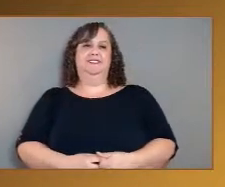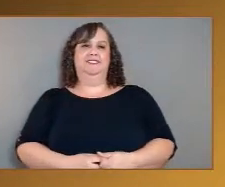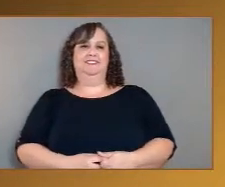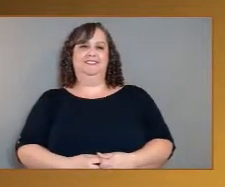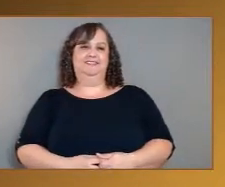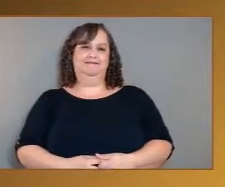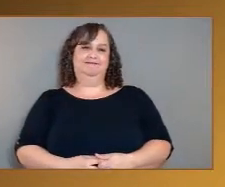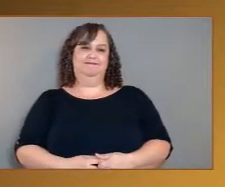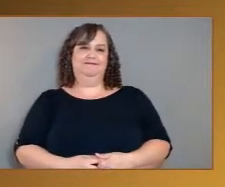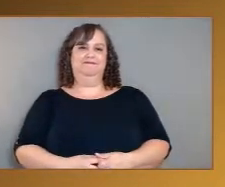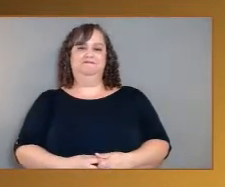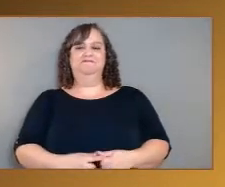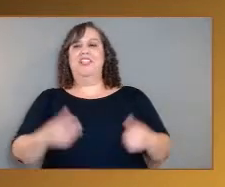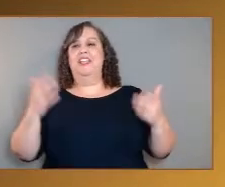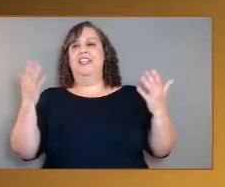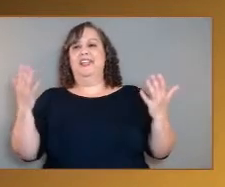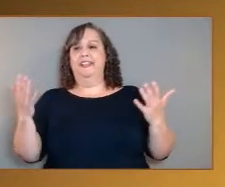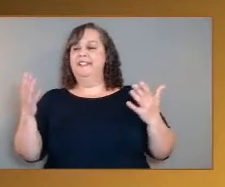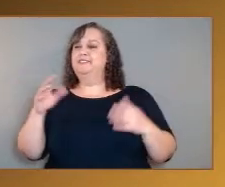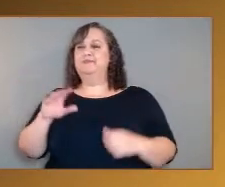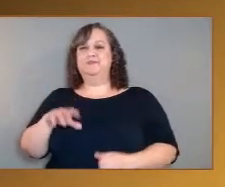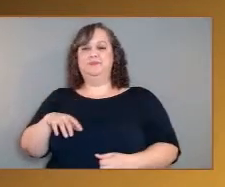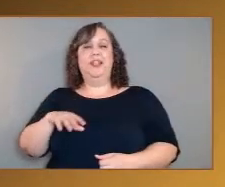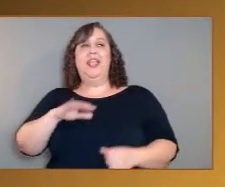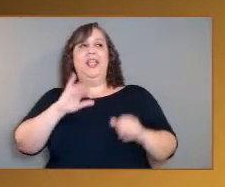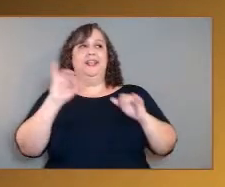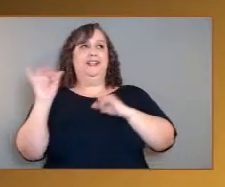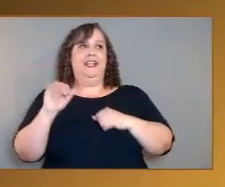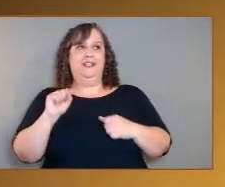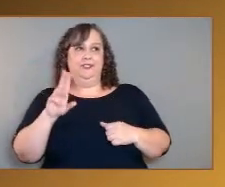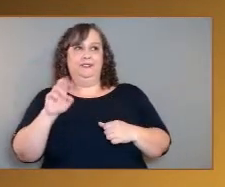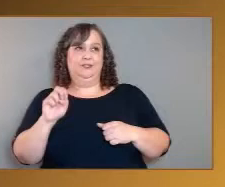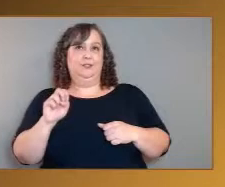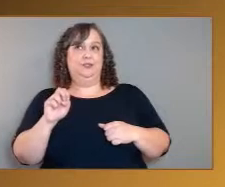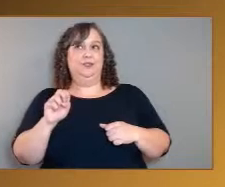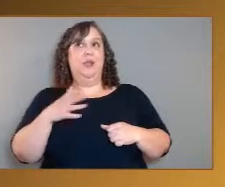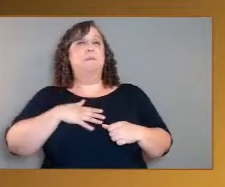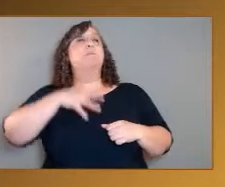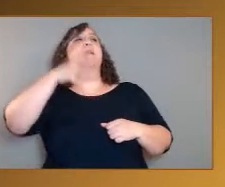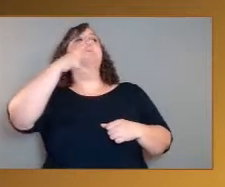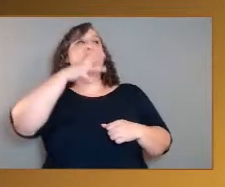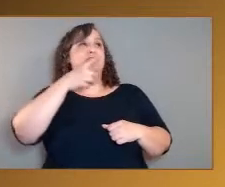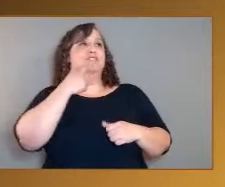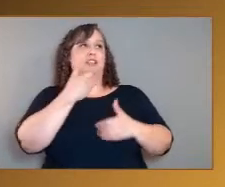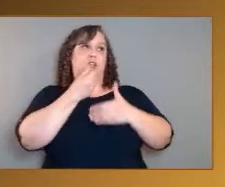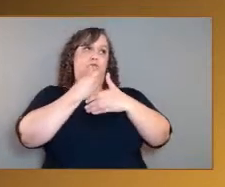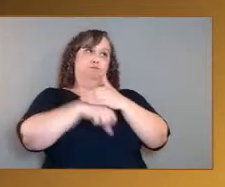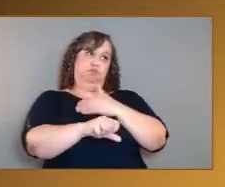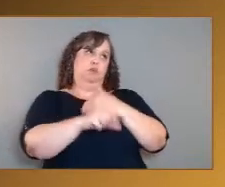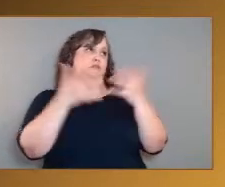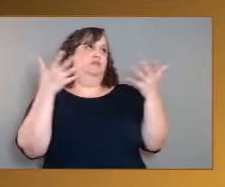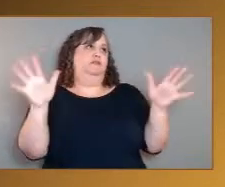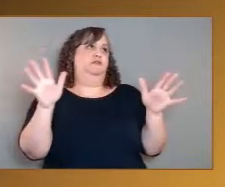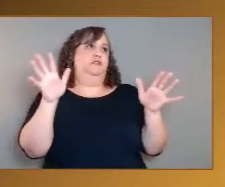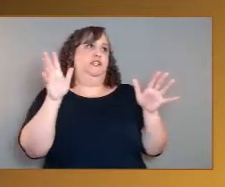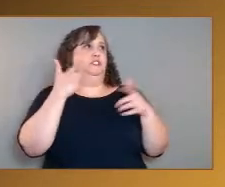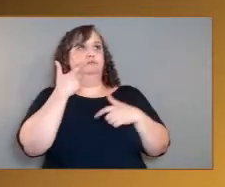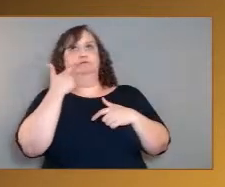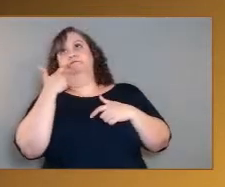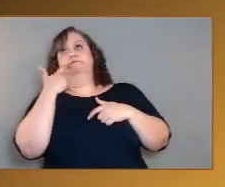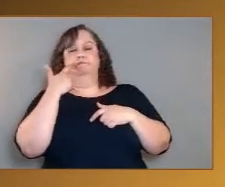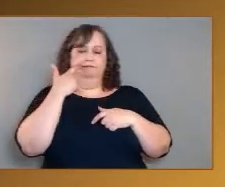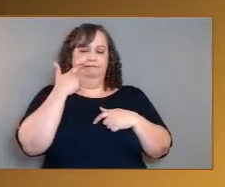Well, Karen, I like Sue, my brother said I was hooked at birth, but I don know what that means. So we can all reflect on that.